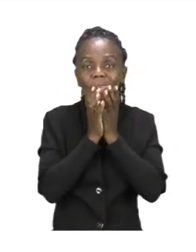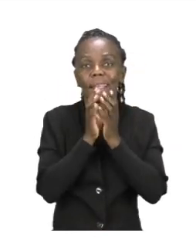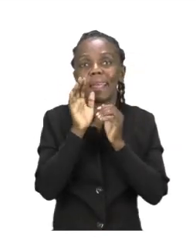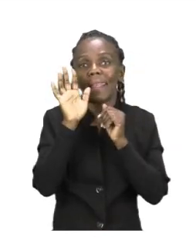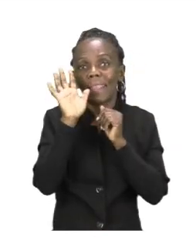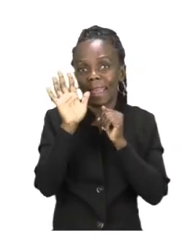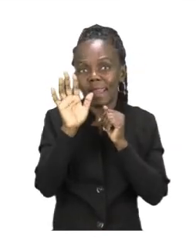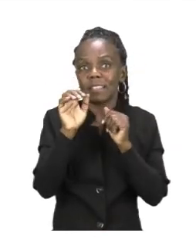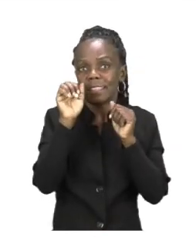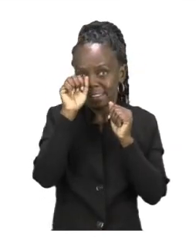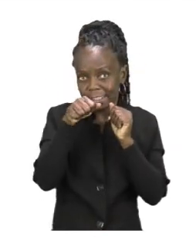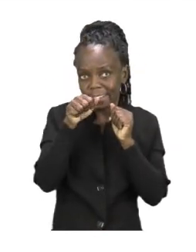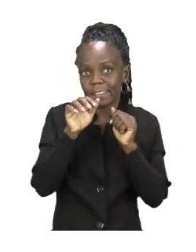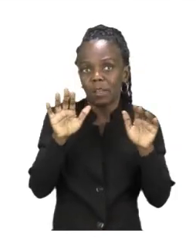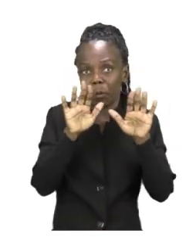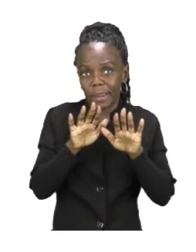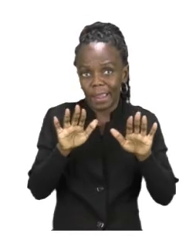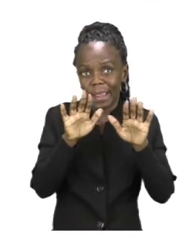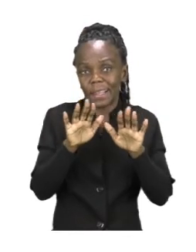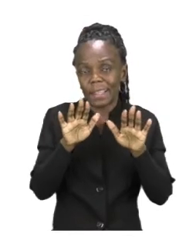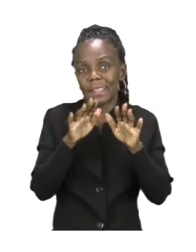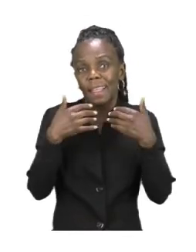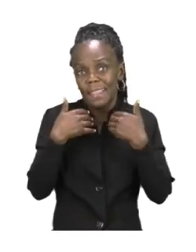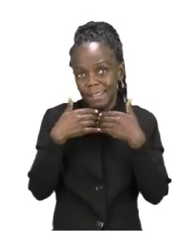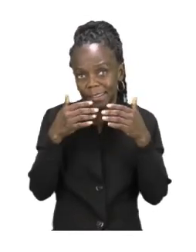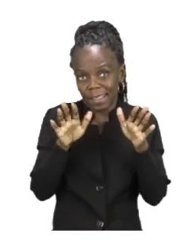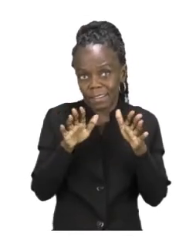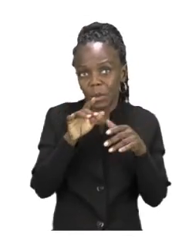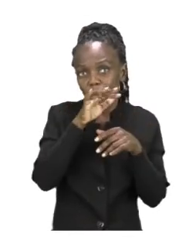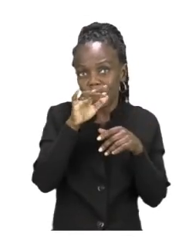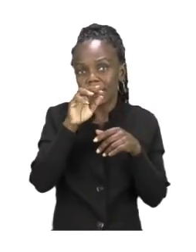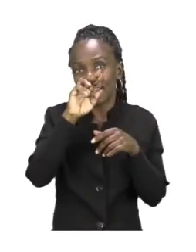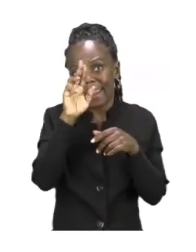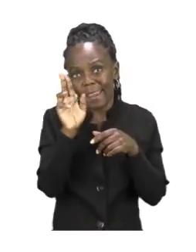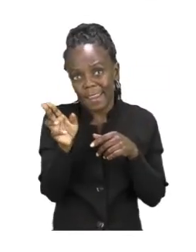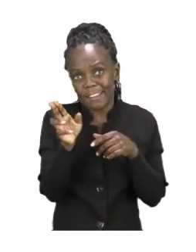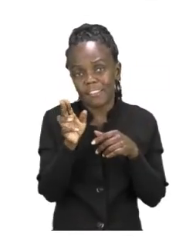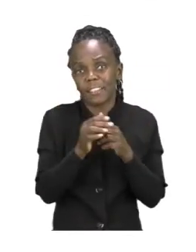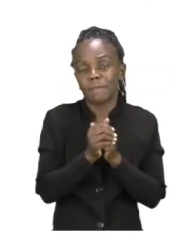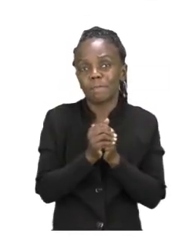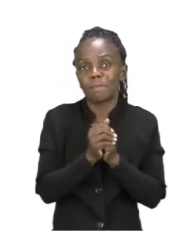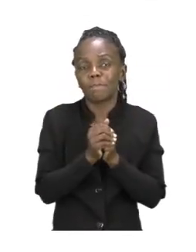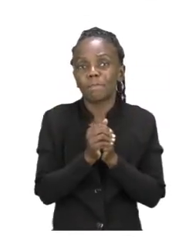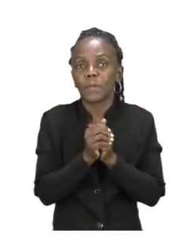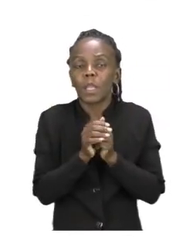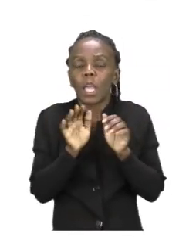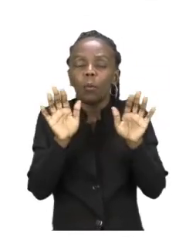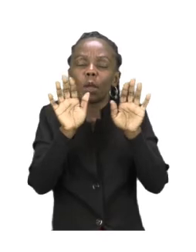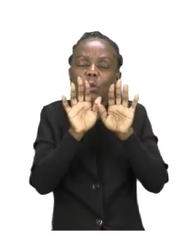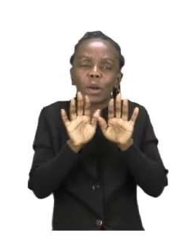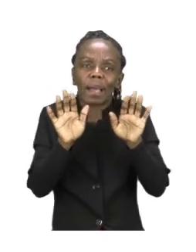Remember boys and girls when we are coloring we need to make sure that we stay in the lines